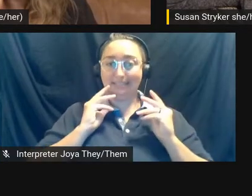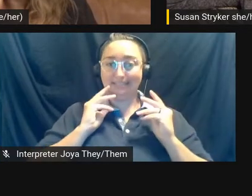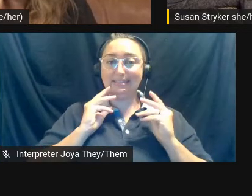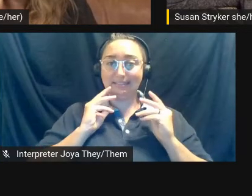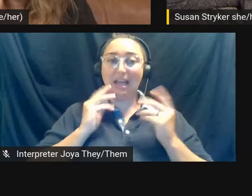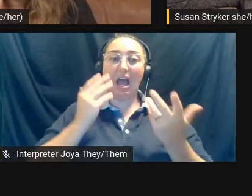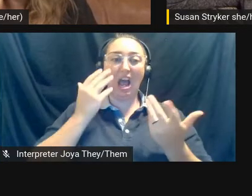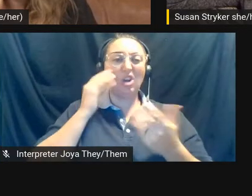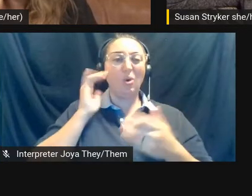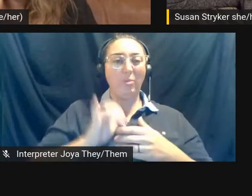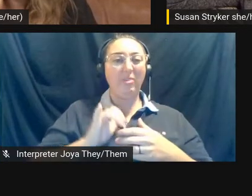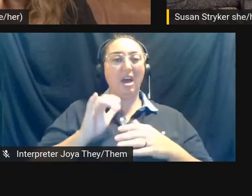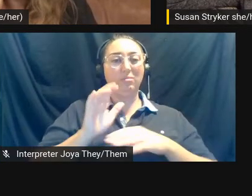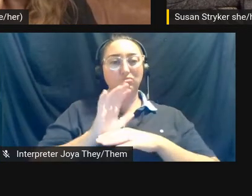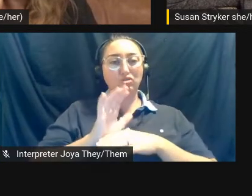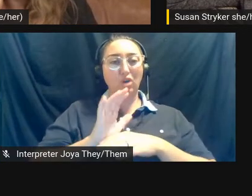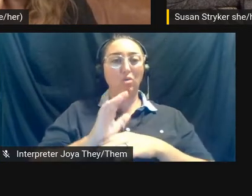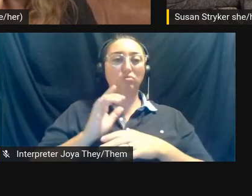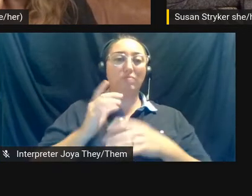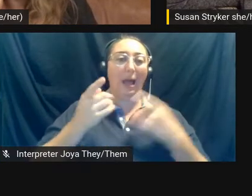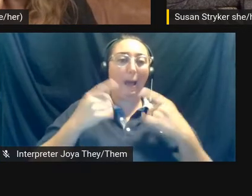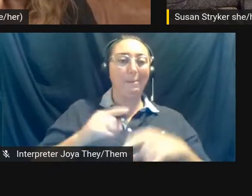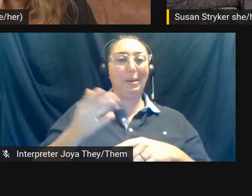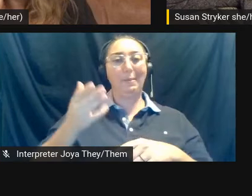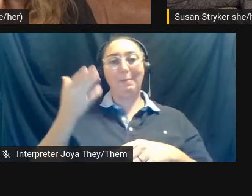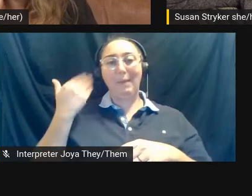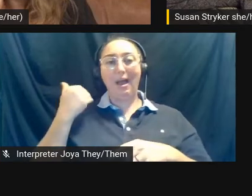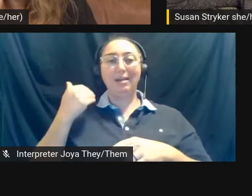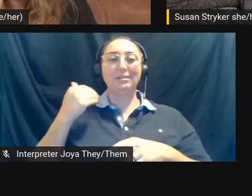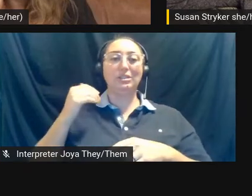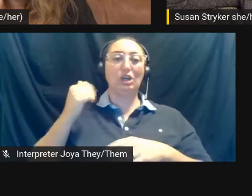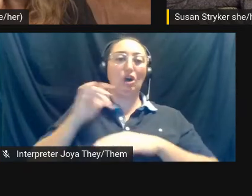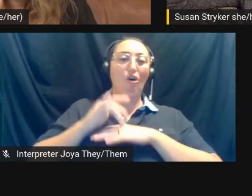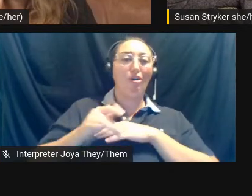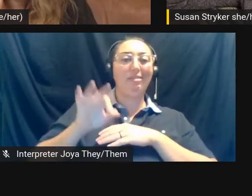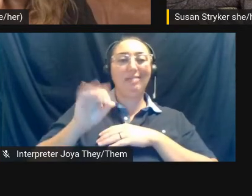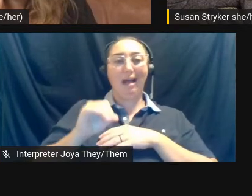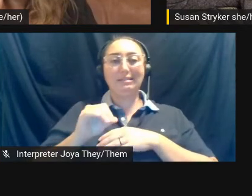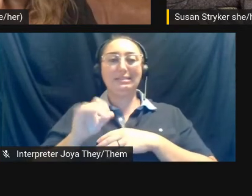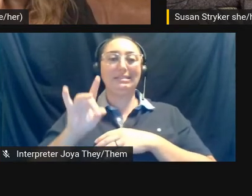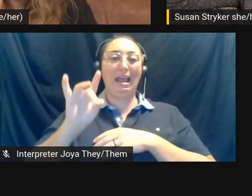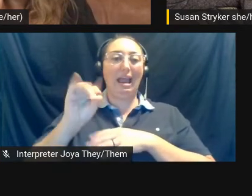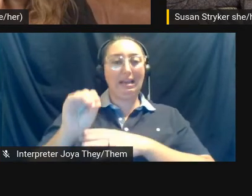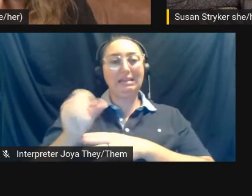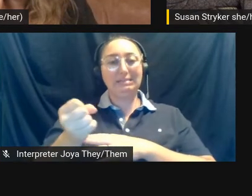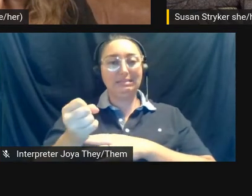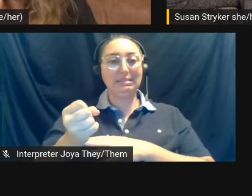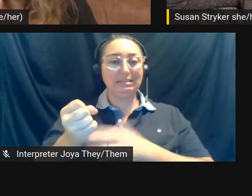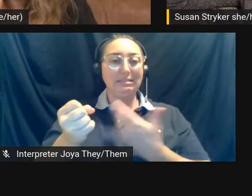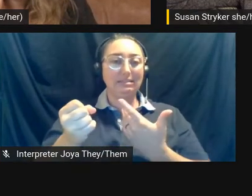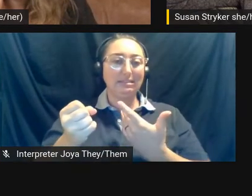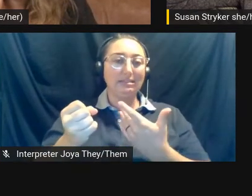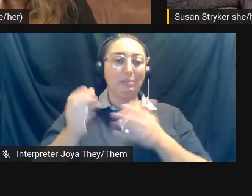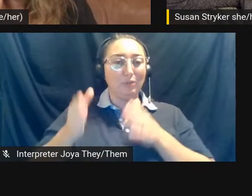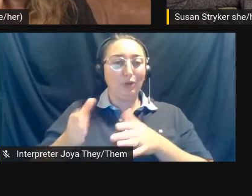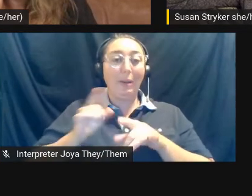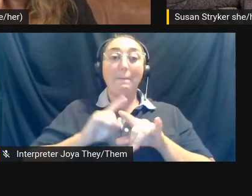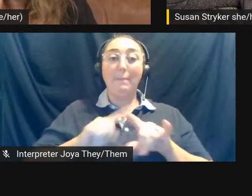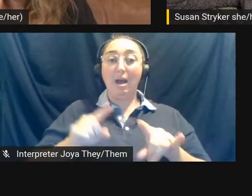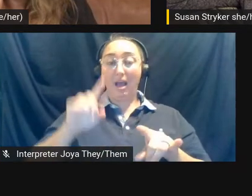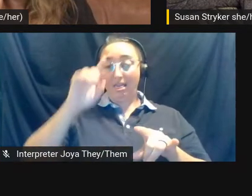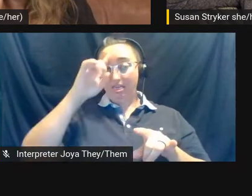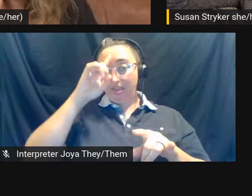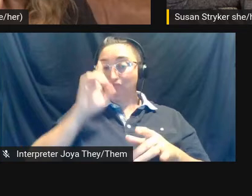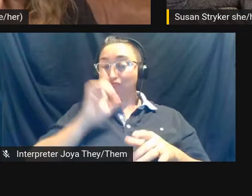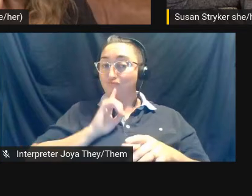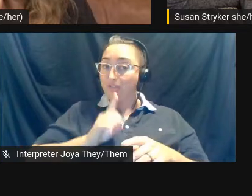series, so it takes place in the 80s and early 90s, um, and I think what to their credit is